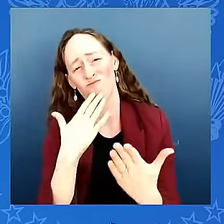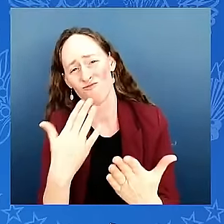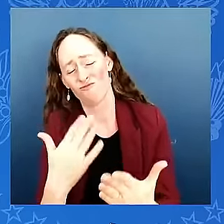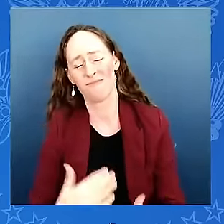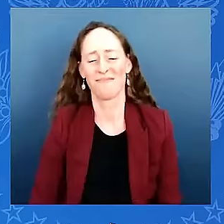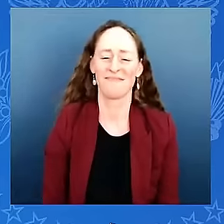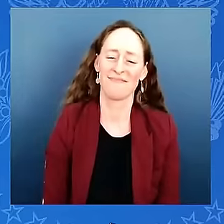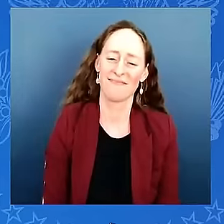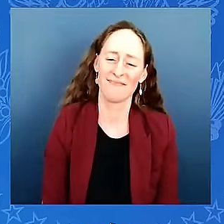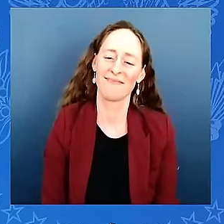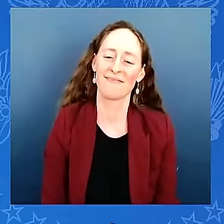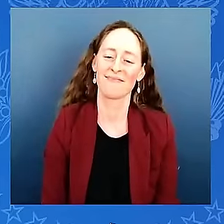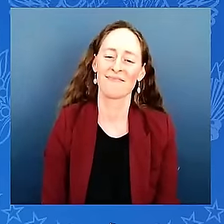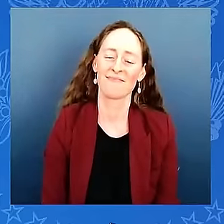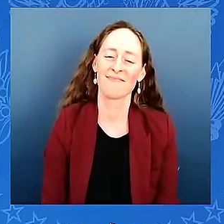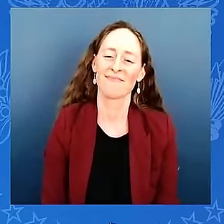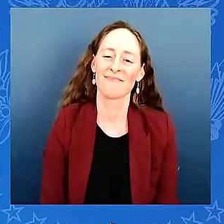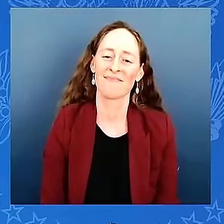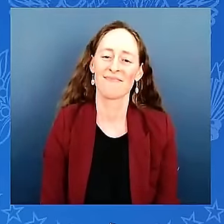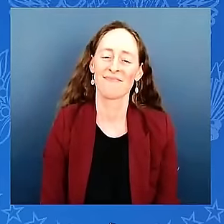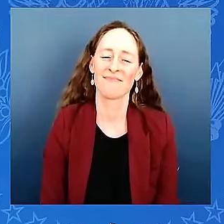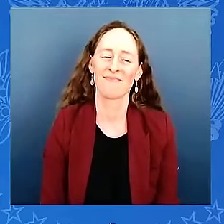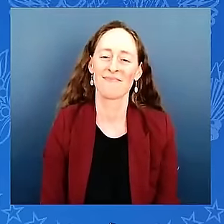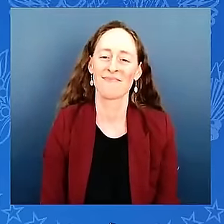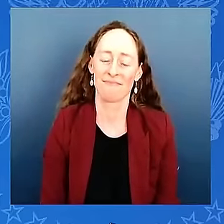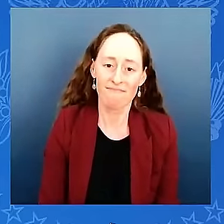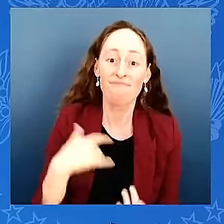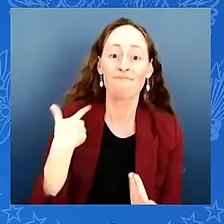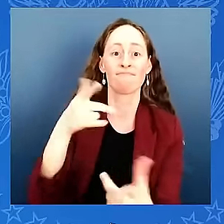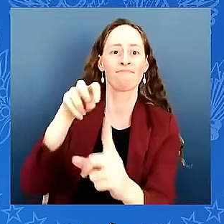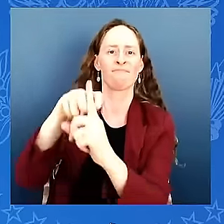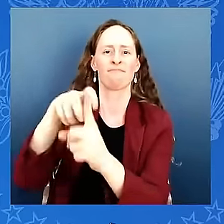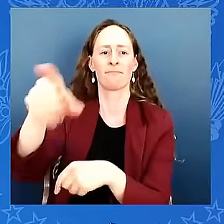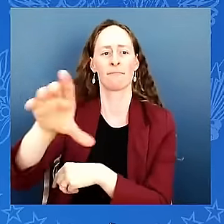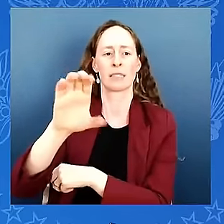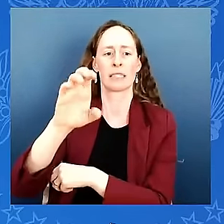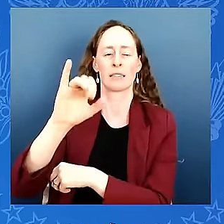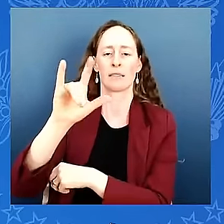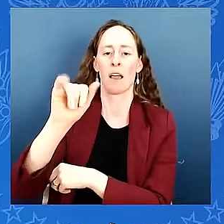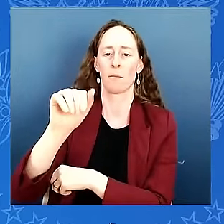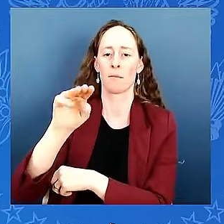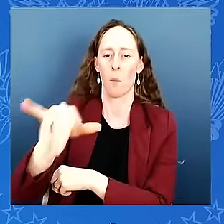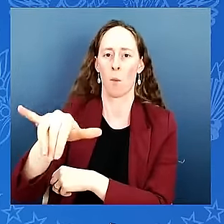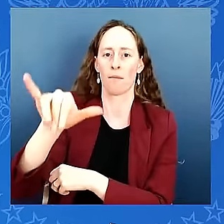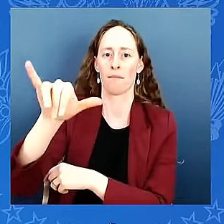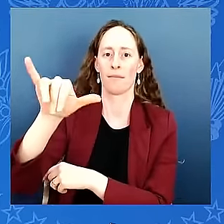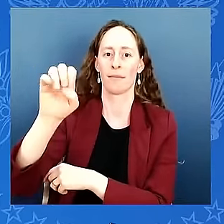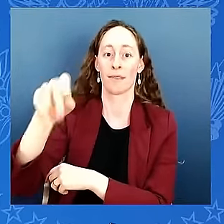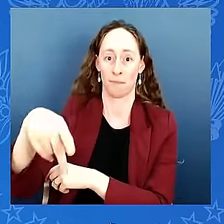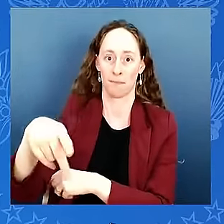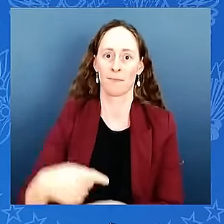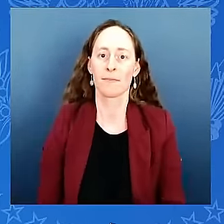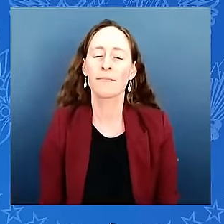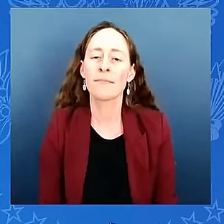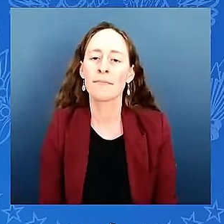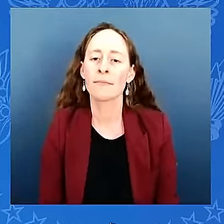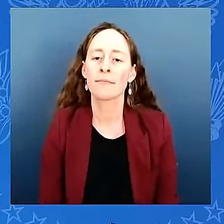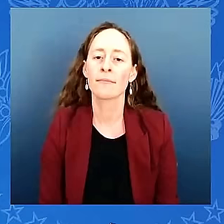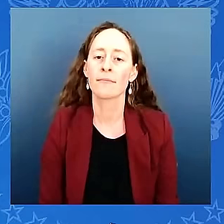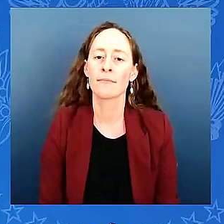yep uh from philadelphia pennsylvania here to share her story uh please miss um or yet please